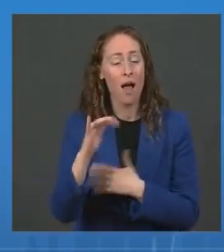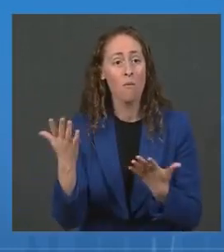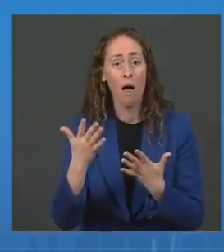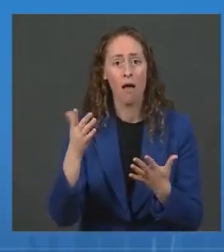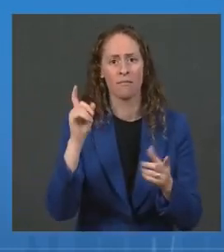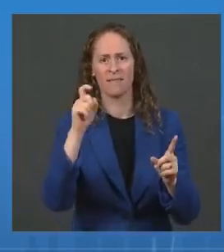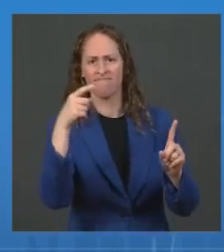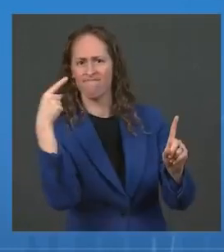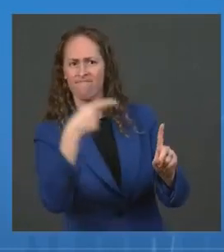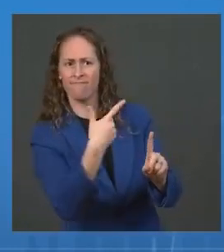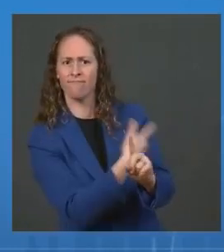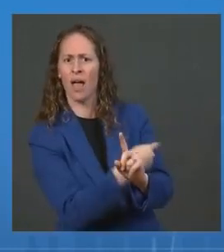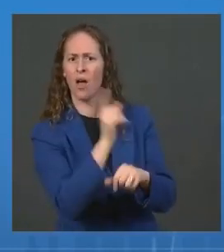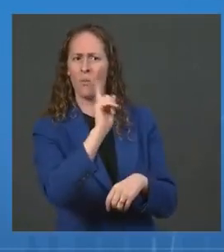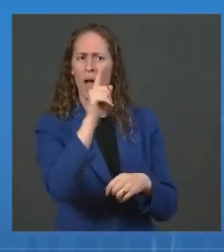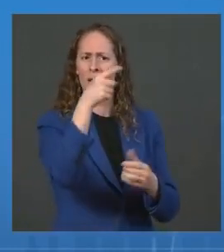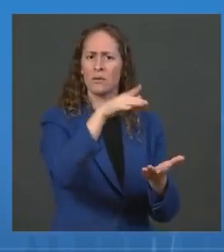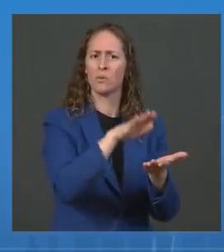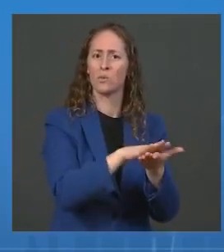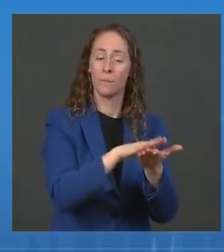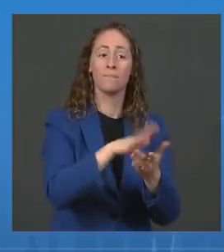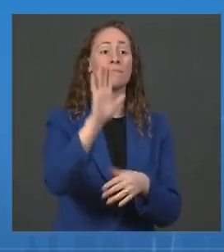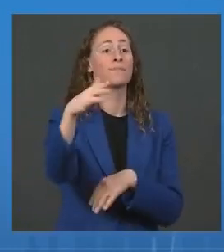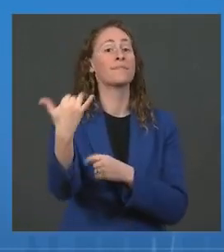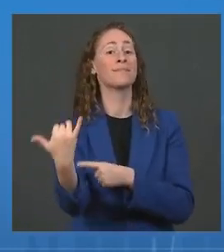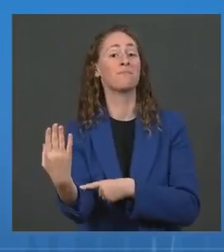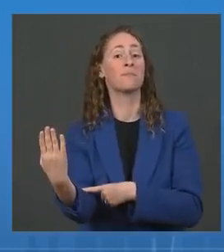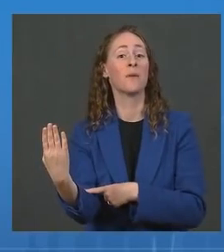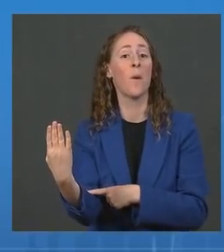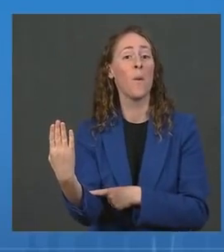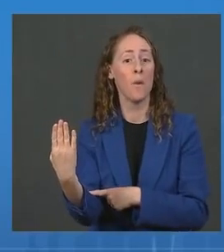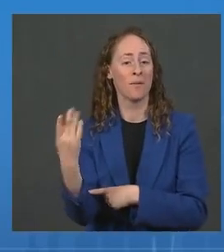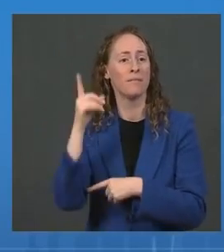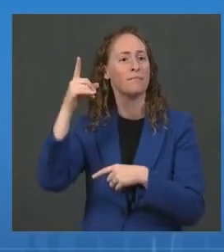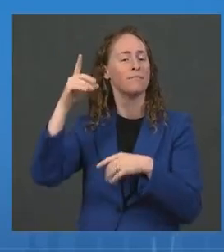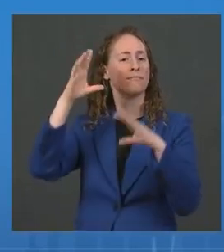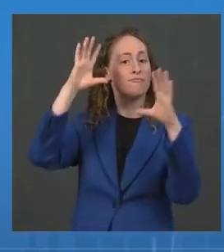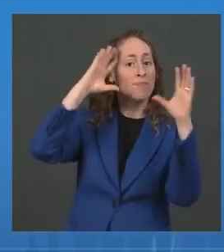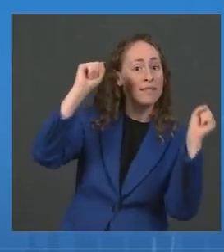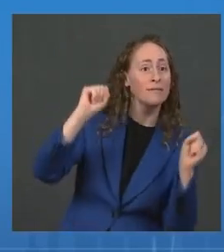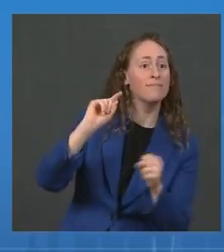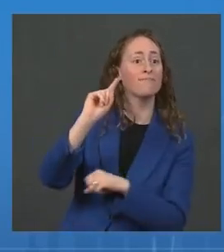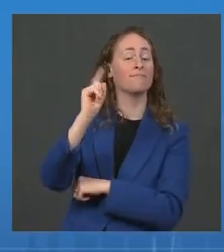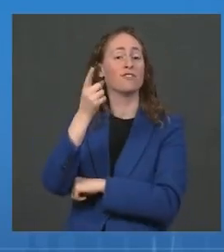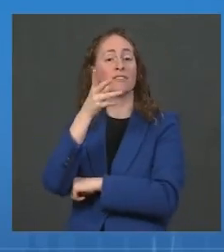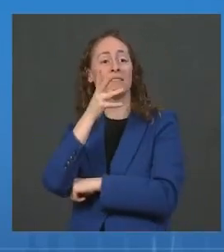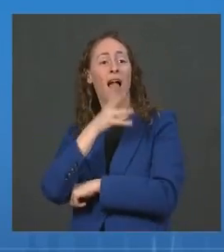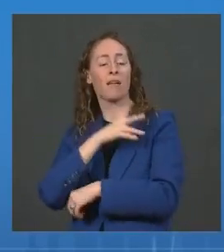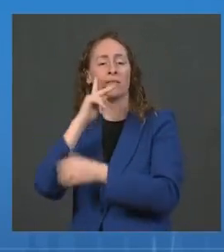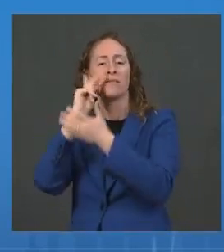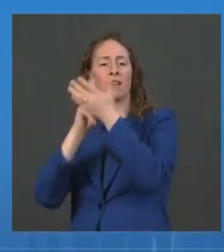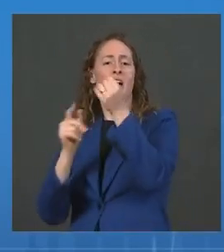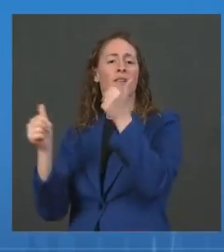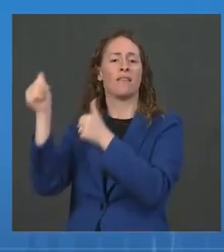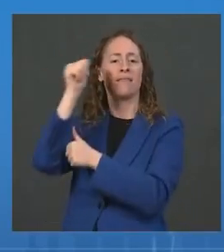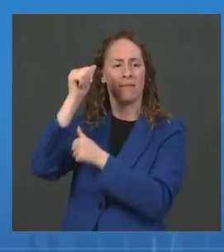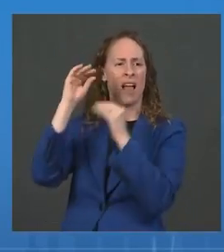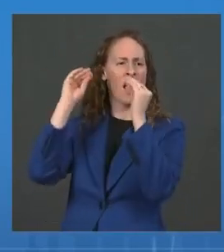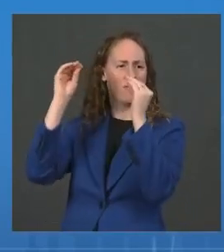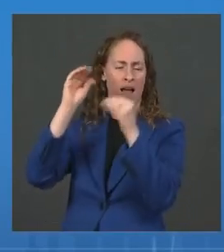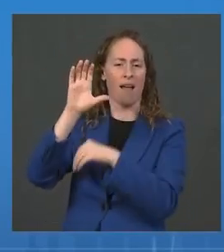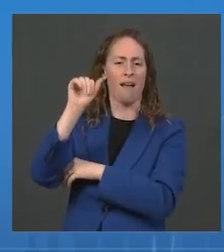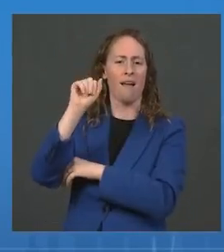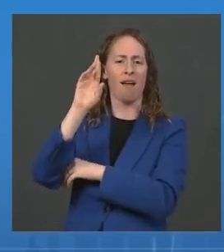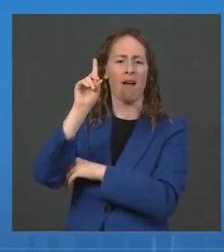morning, the President, the First Lady, and Secretary Cardona visited a middle school here in Washington, D.C. to see firsthand